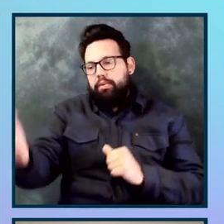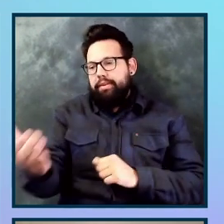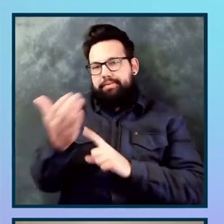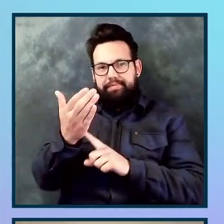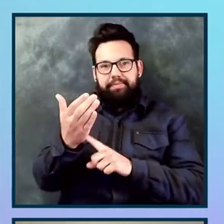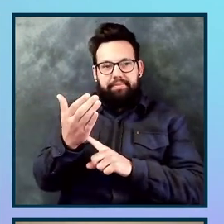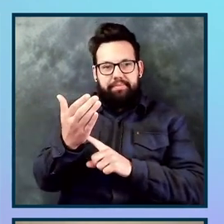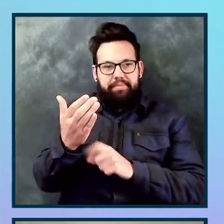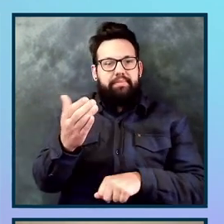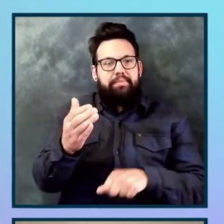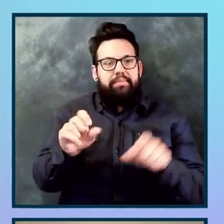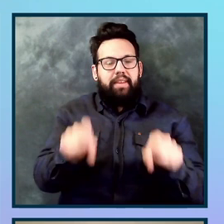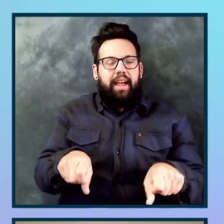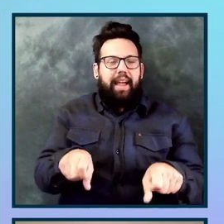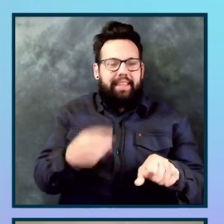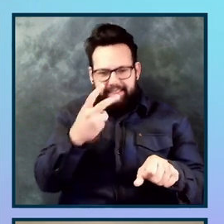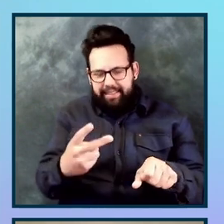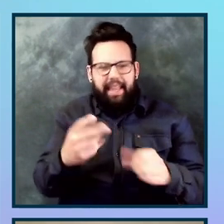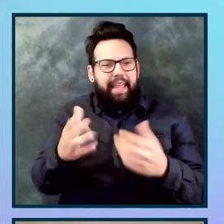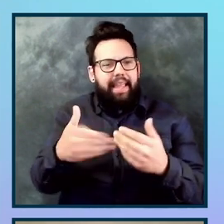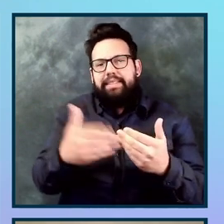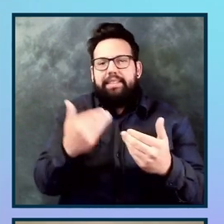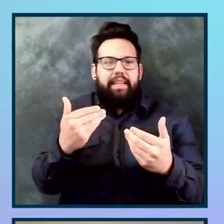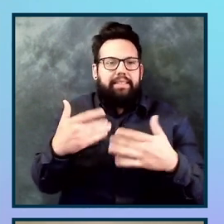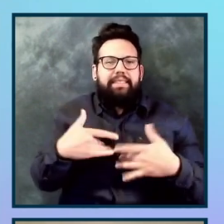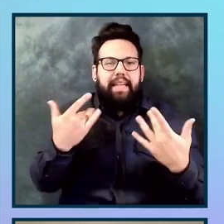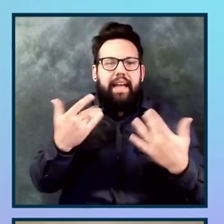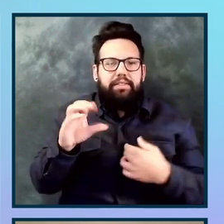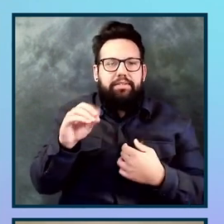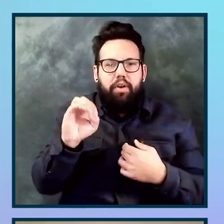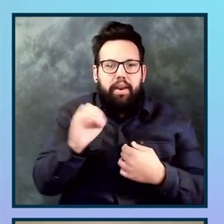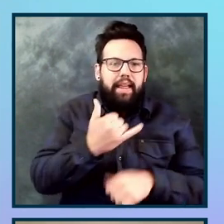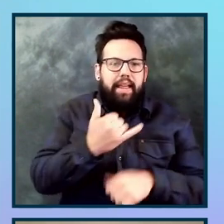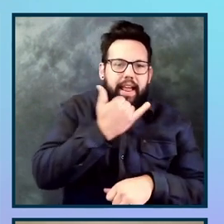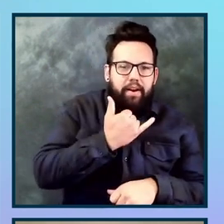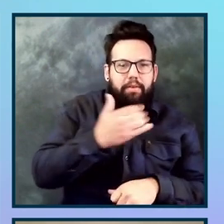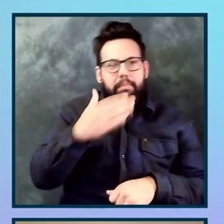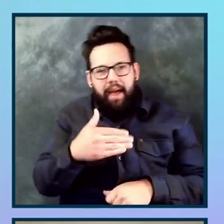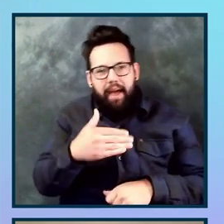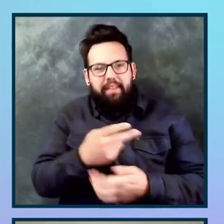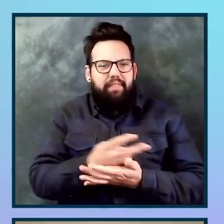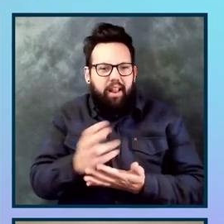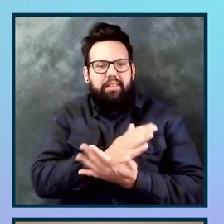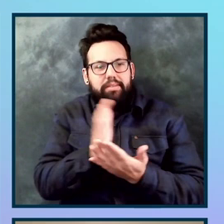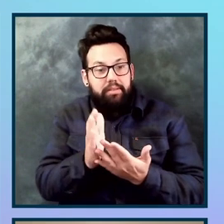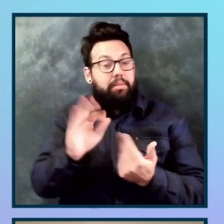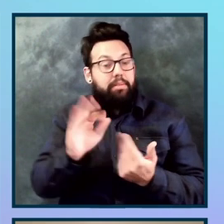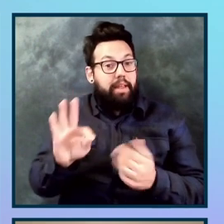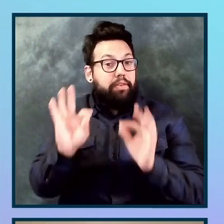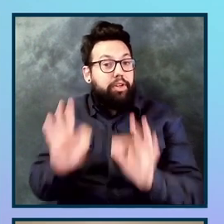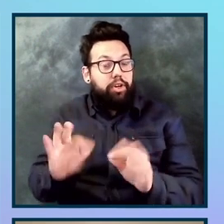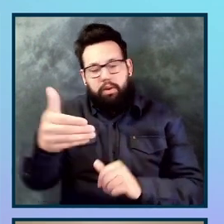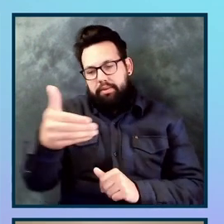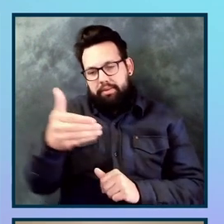code, which means error, fail, bad, no good. Um, otherwise we will, we'll just print out the word Axe clean. Good job. And exit with a